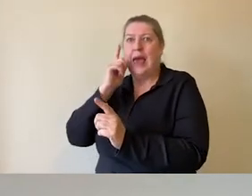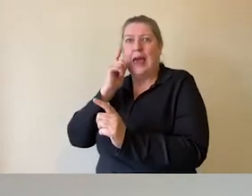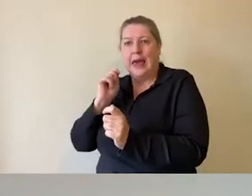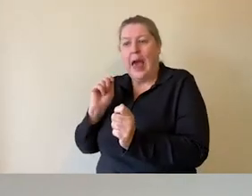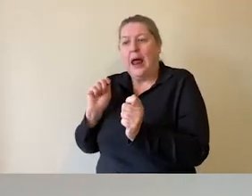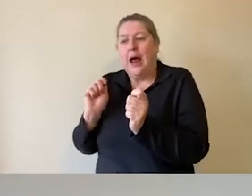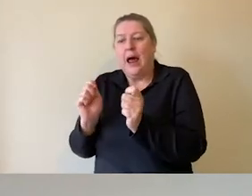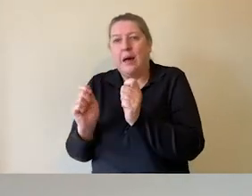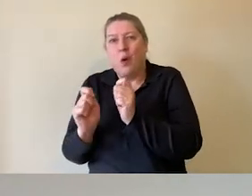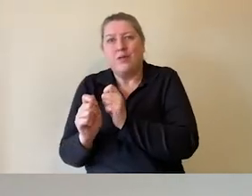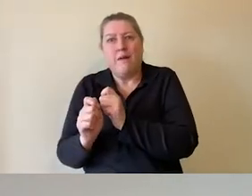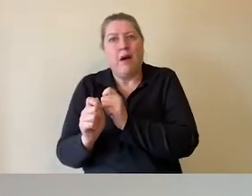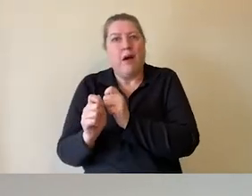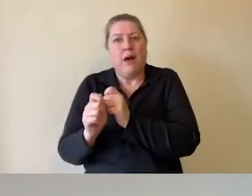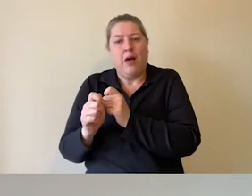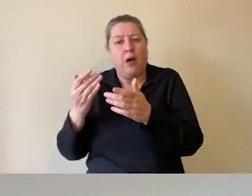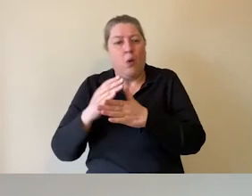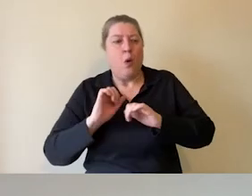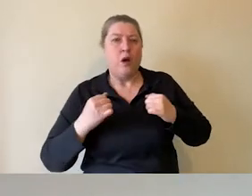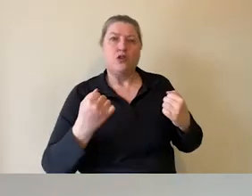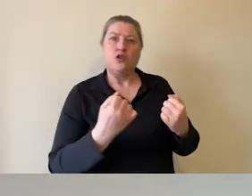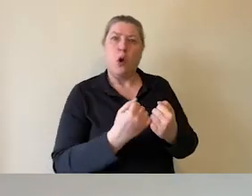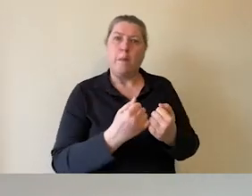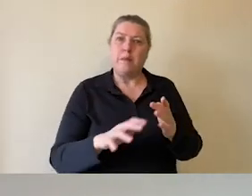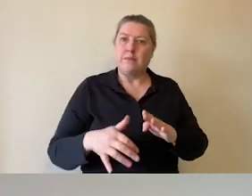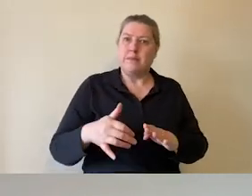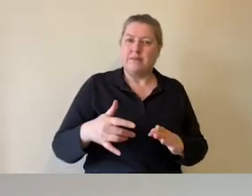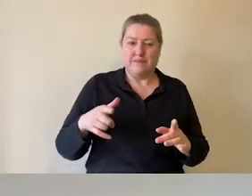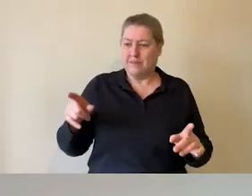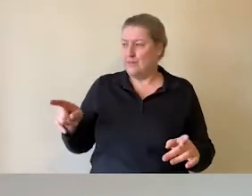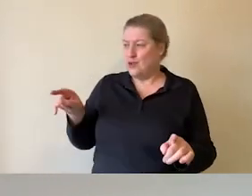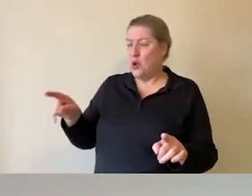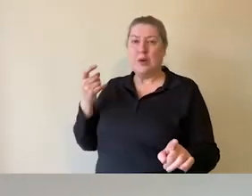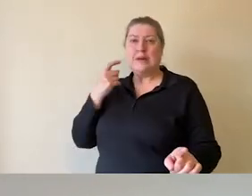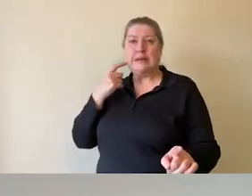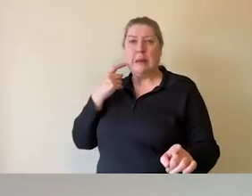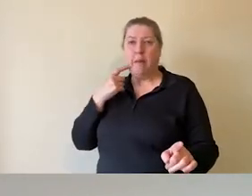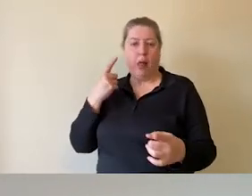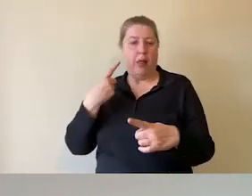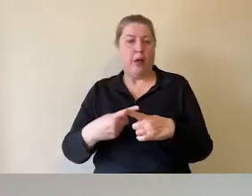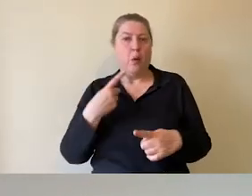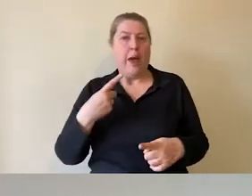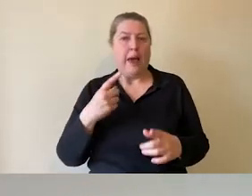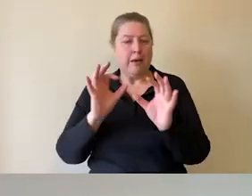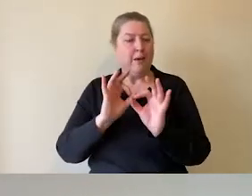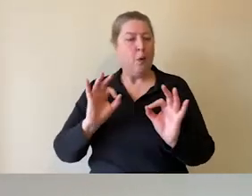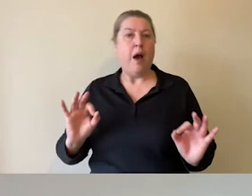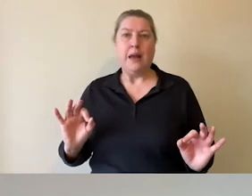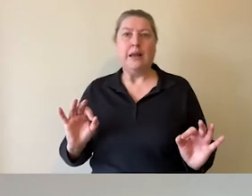they can modify the workshop setup simply, quickly, quietly,